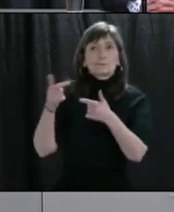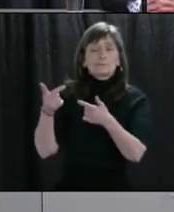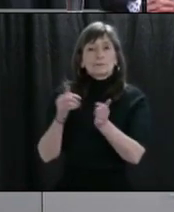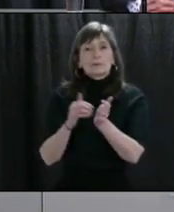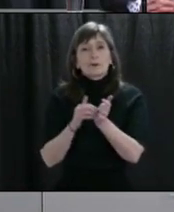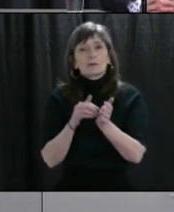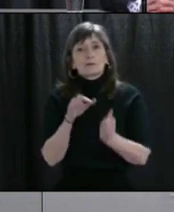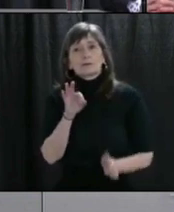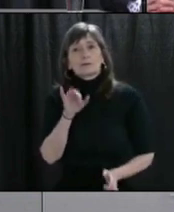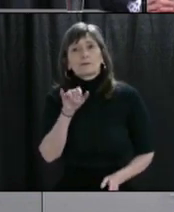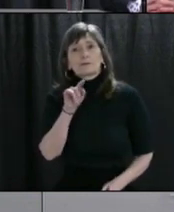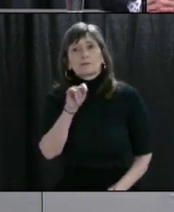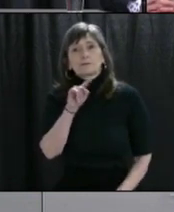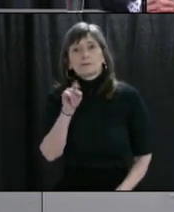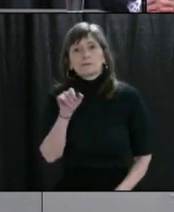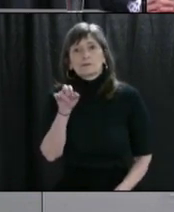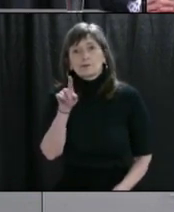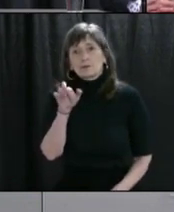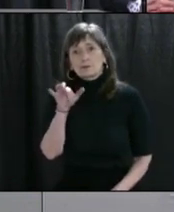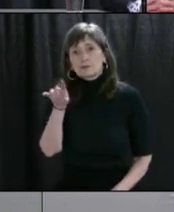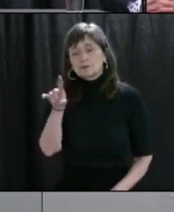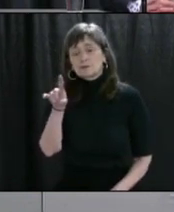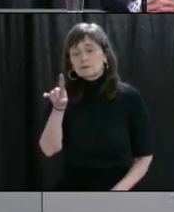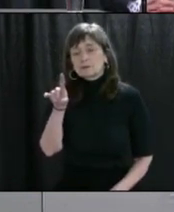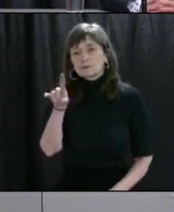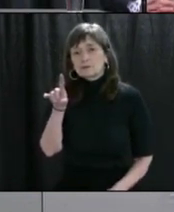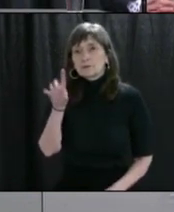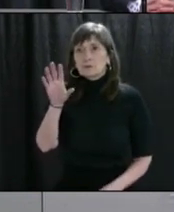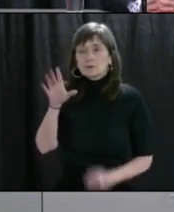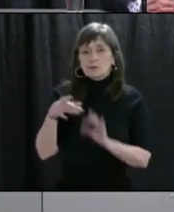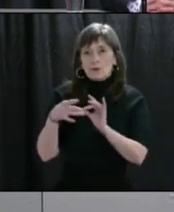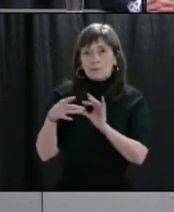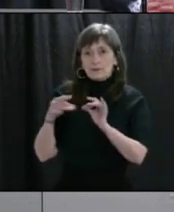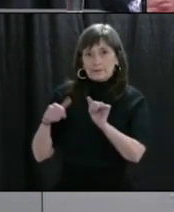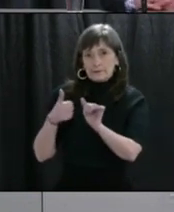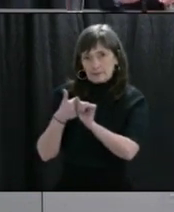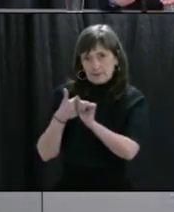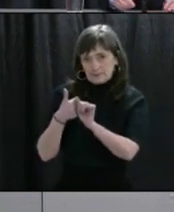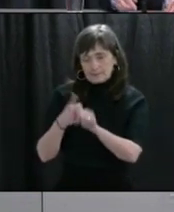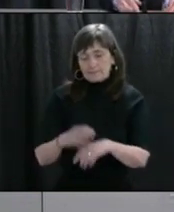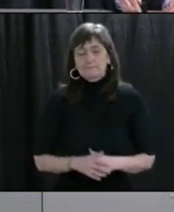Fitzgerald for her opening remarks and update through the night.